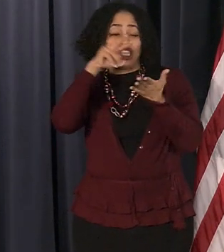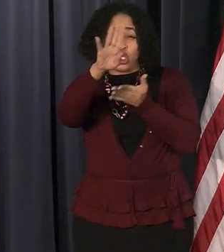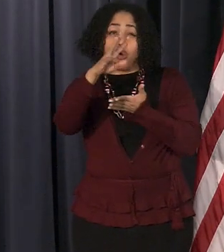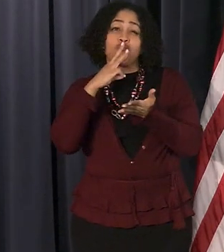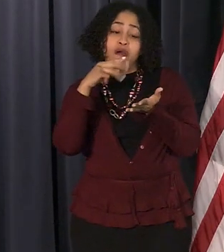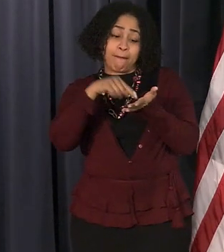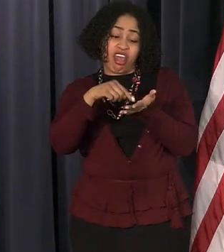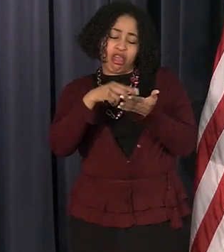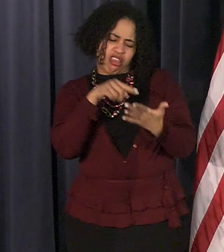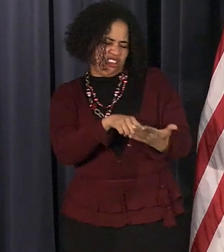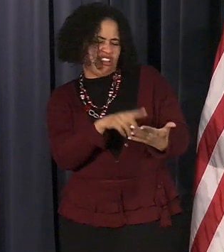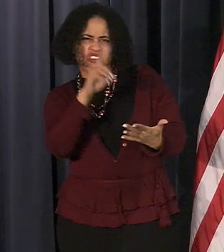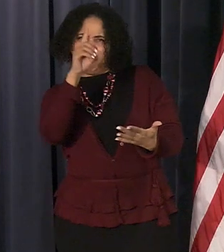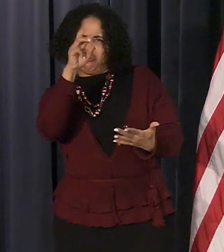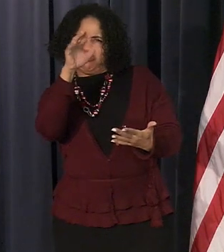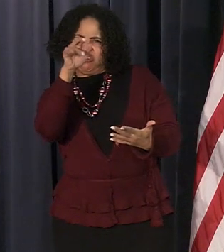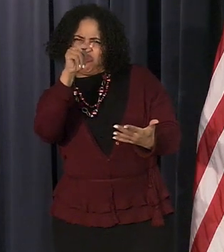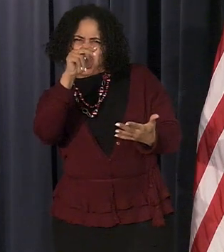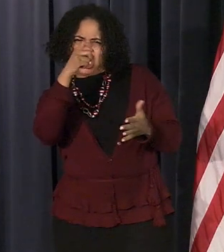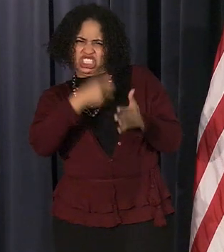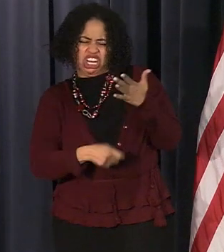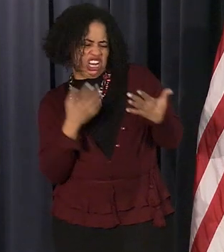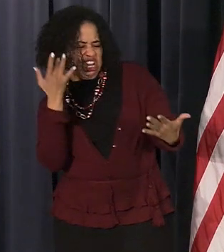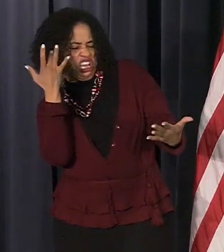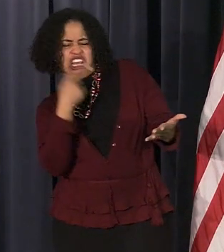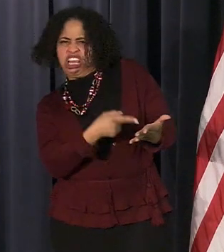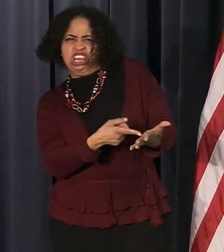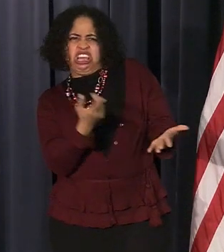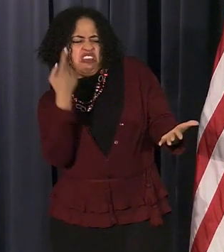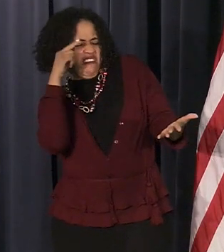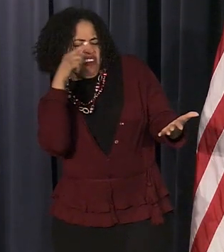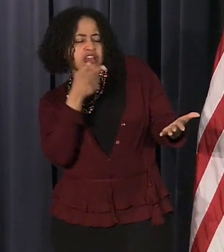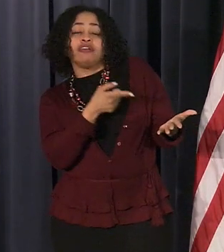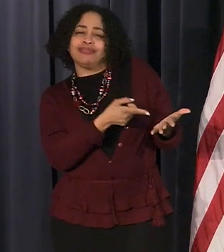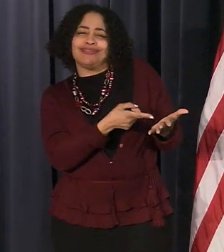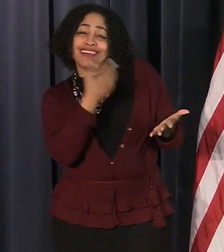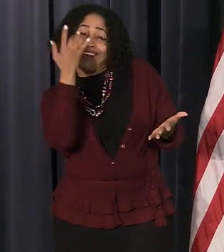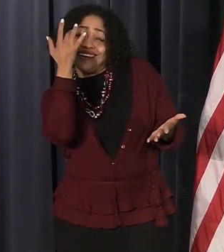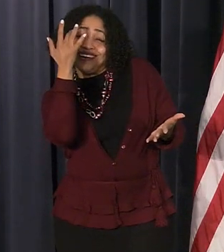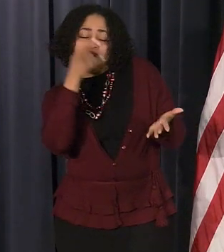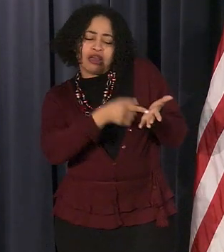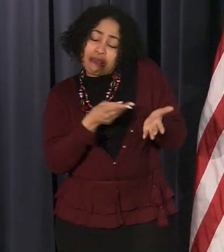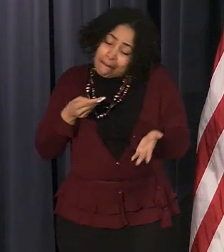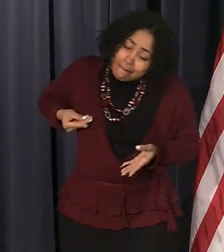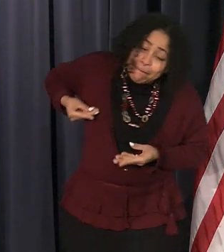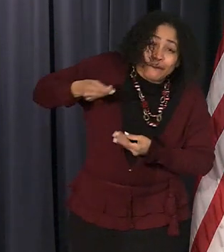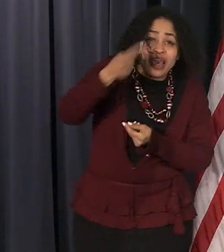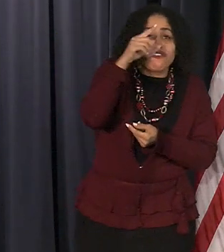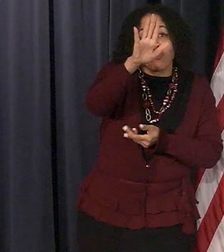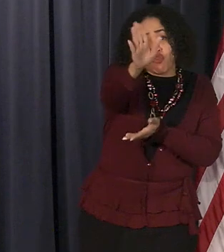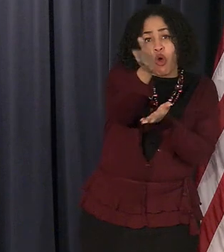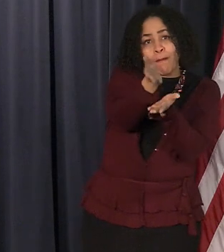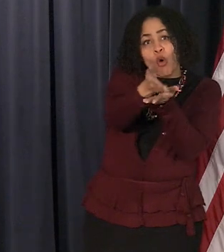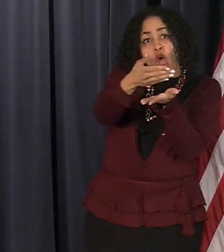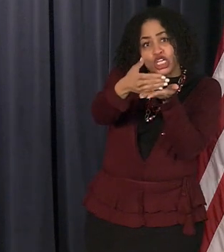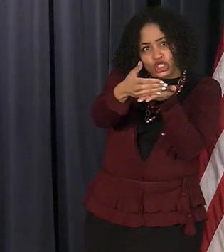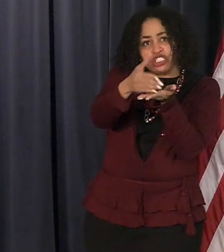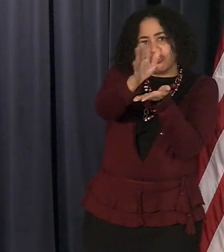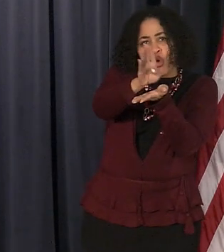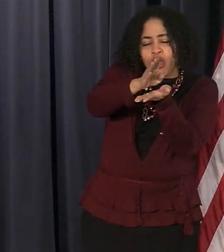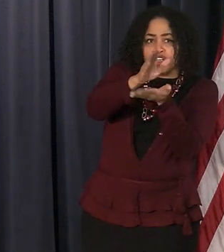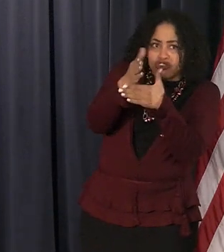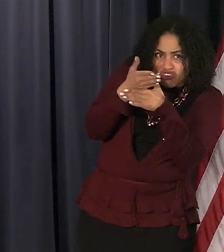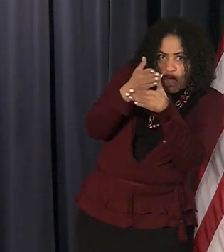and you say why did i get a drainage charge uh it was it is to pay for your share of